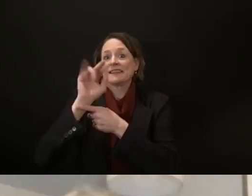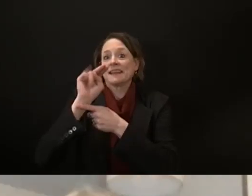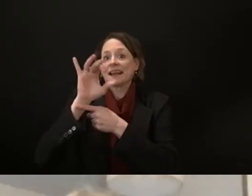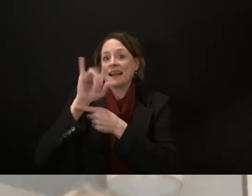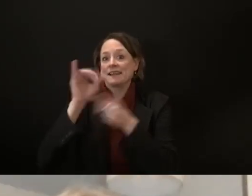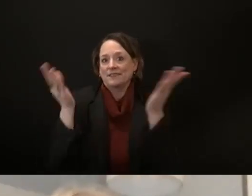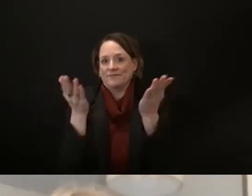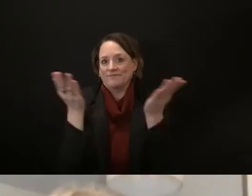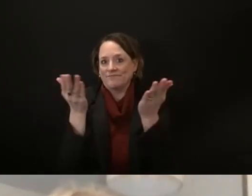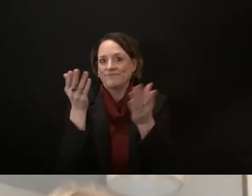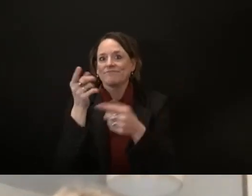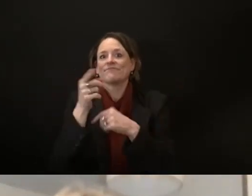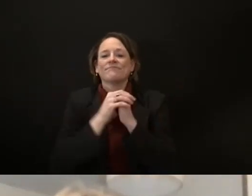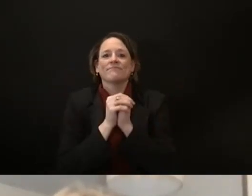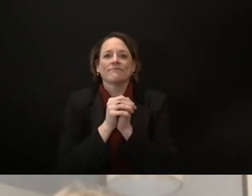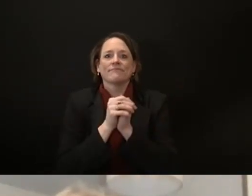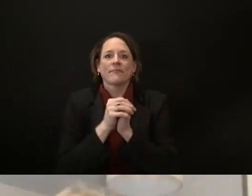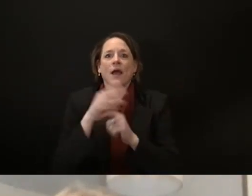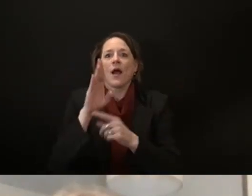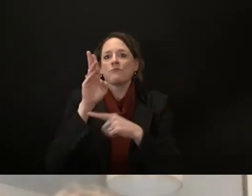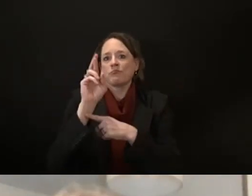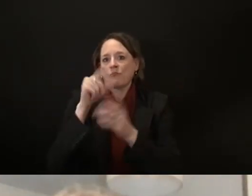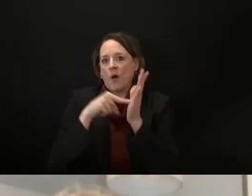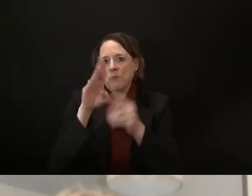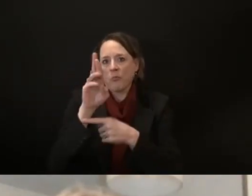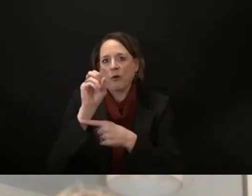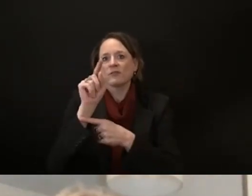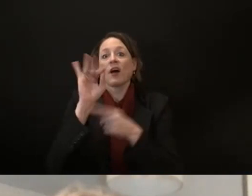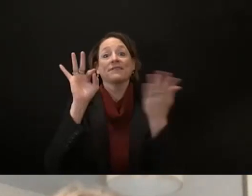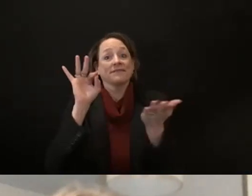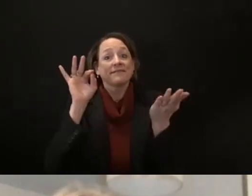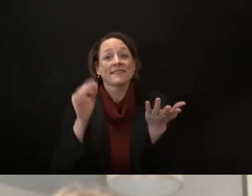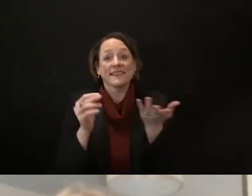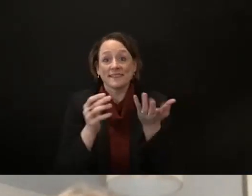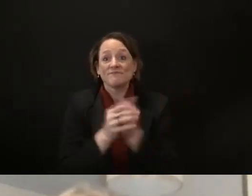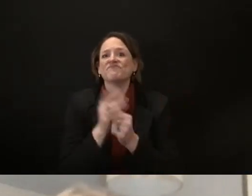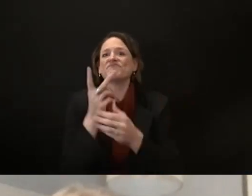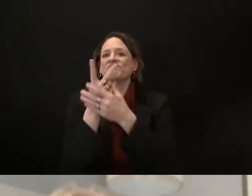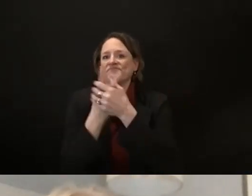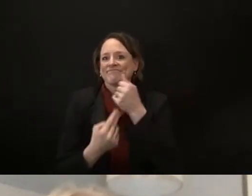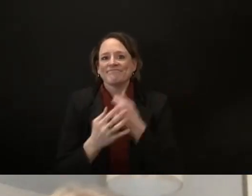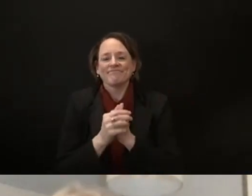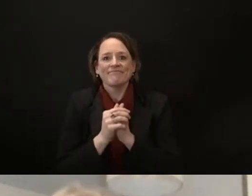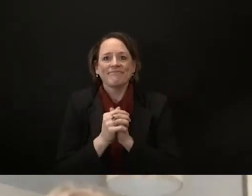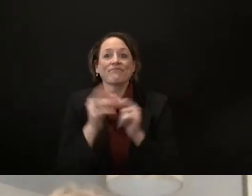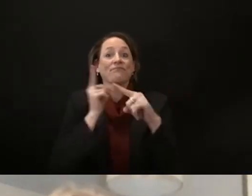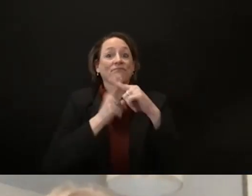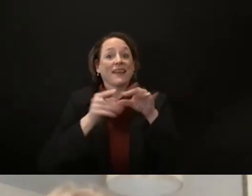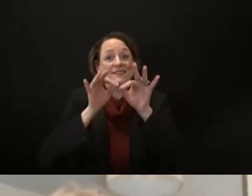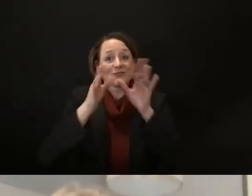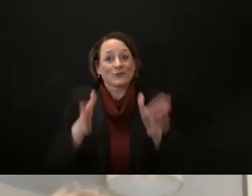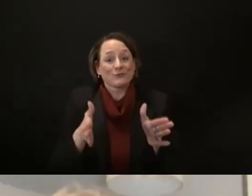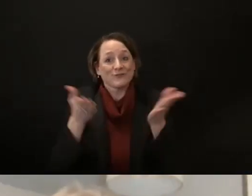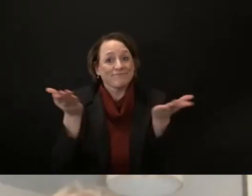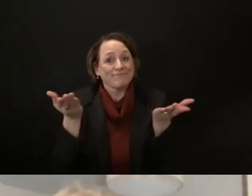we're going to do our best to make sure we're giving our interpreters a break so if there's a pause in between because that switches